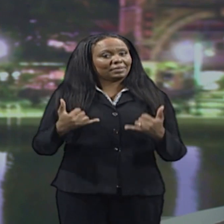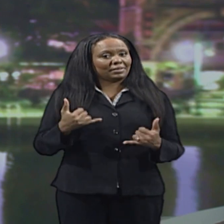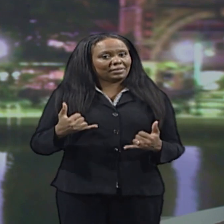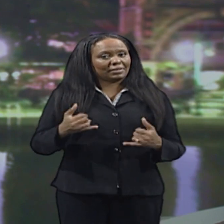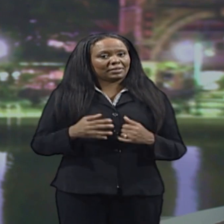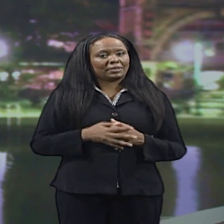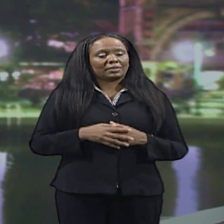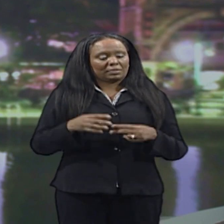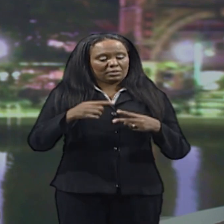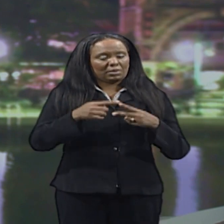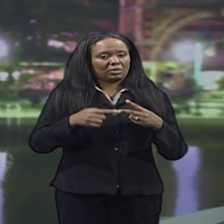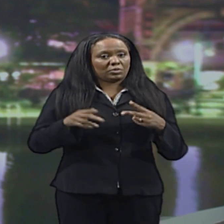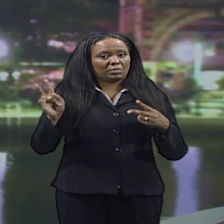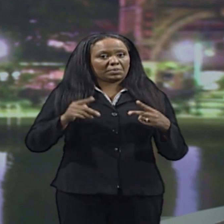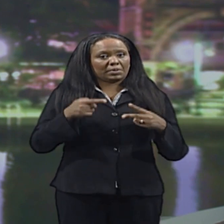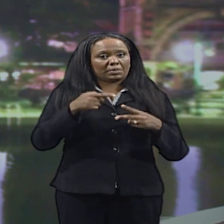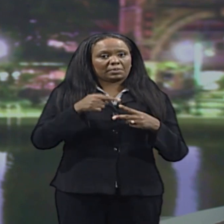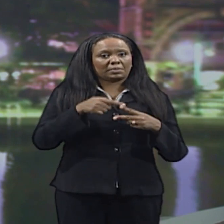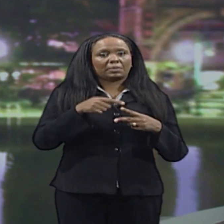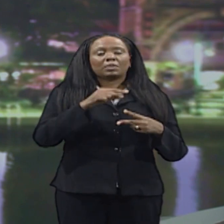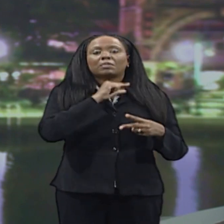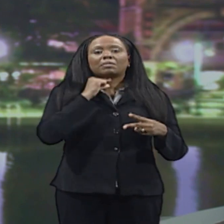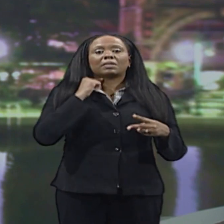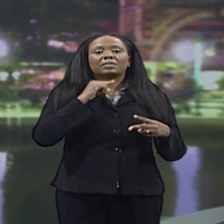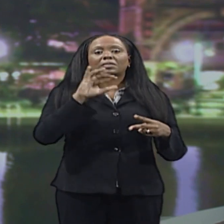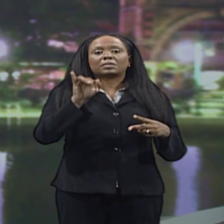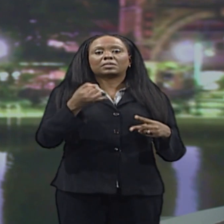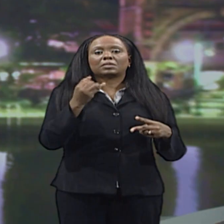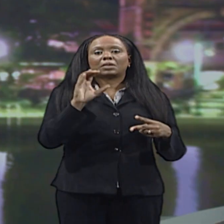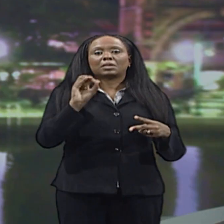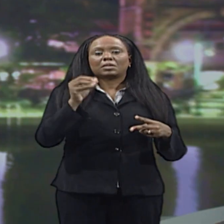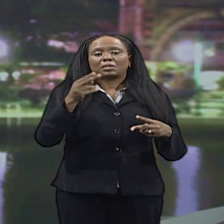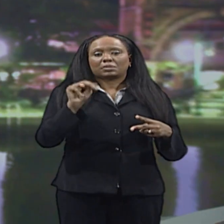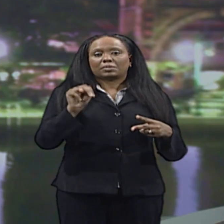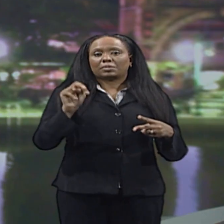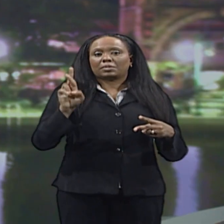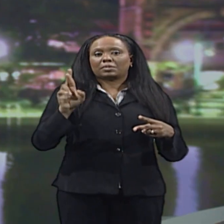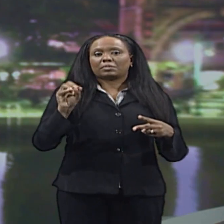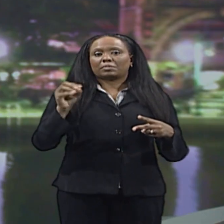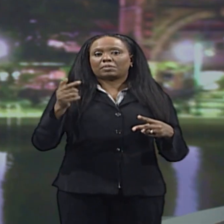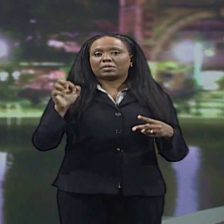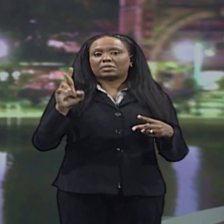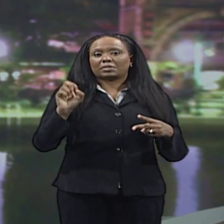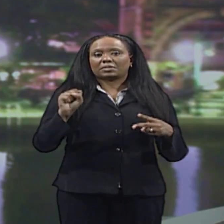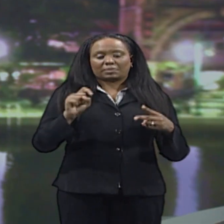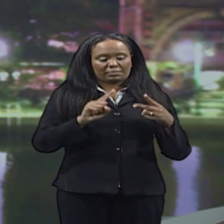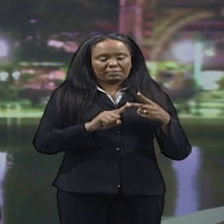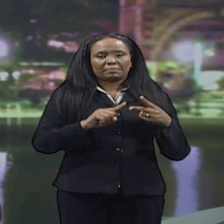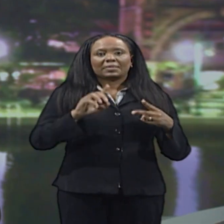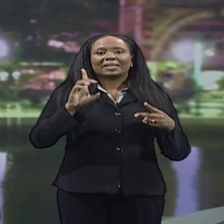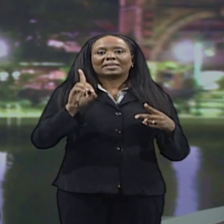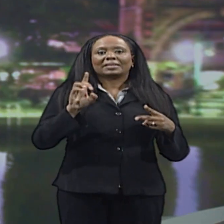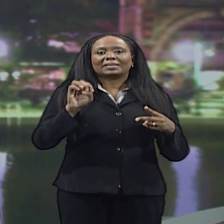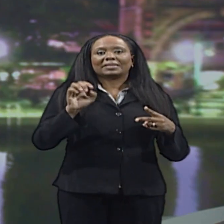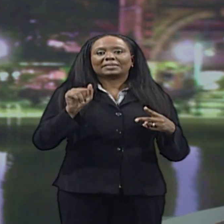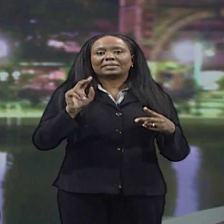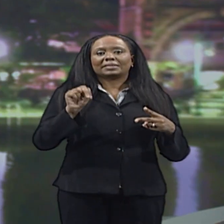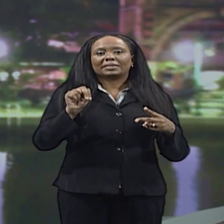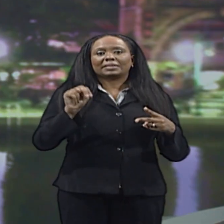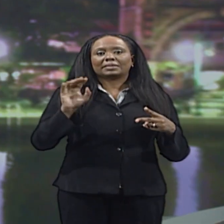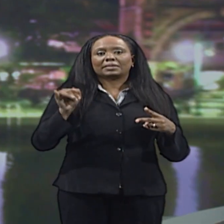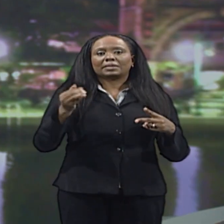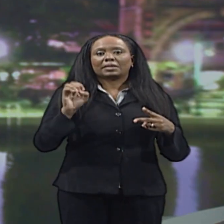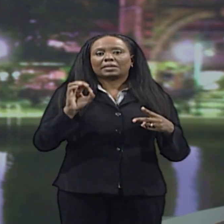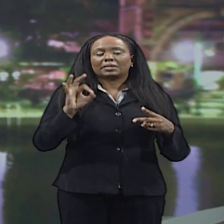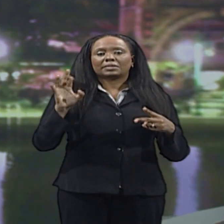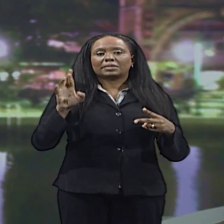earlier today. The two remaining candidates are Reverend John Rogers and Dean Jeffrey Gibson. The elective synod